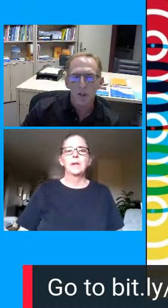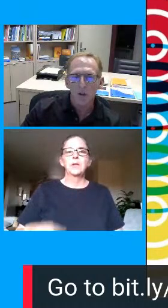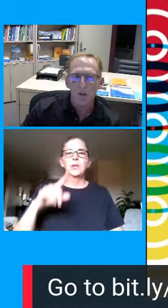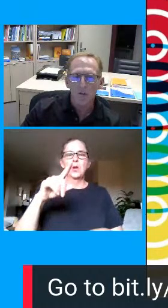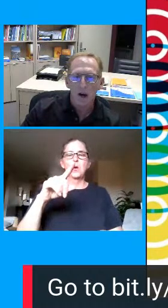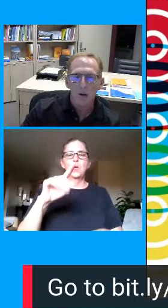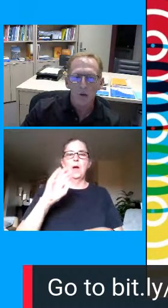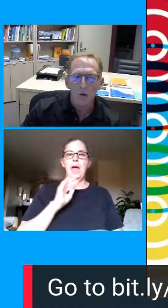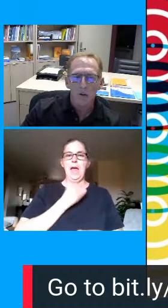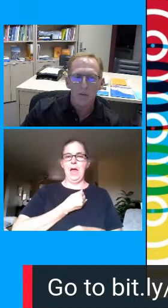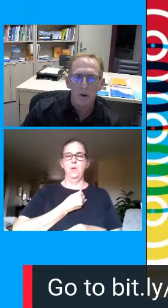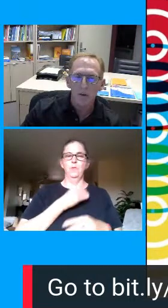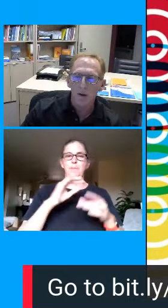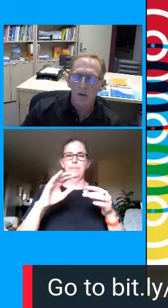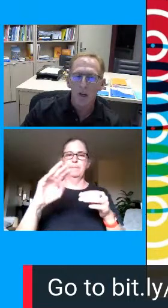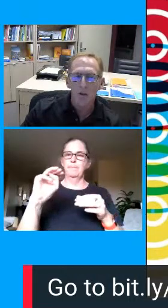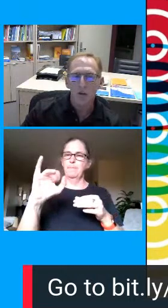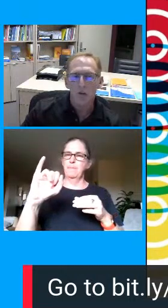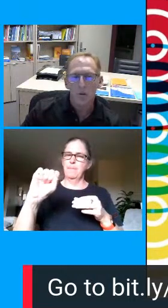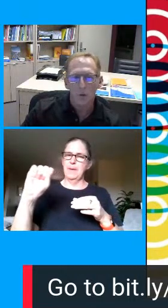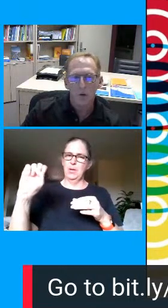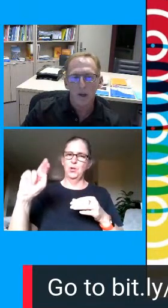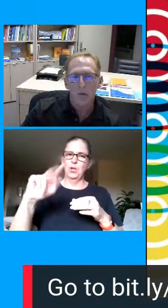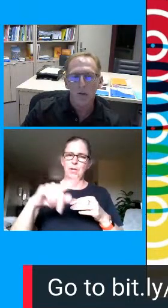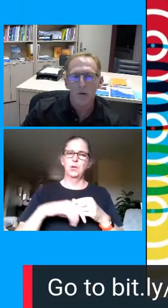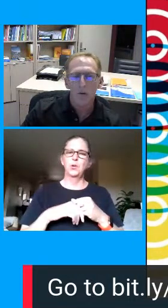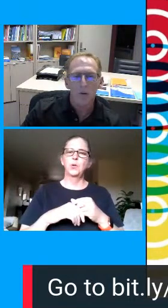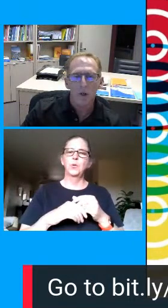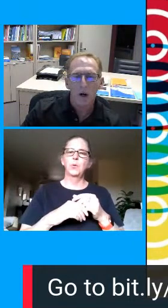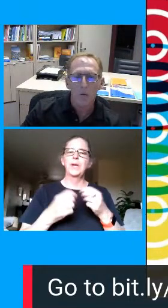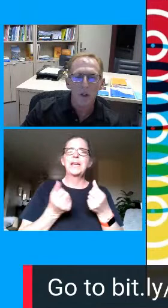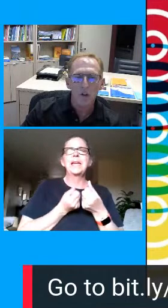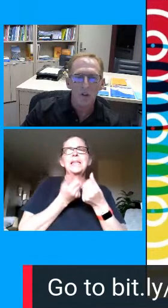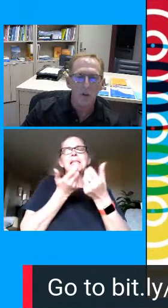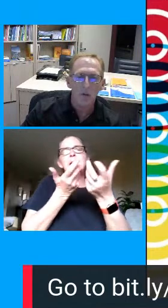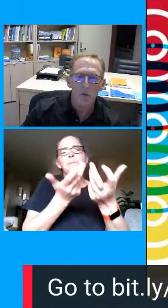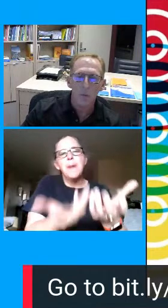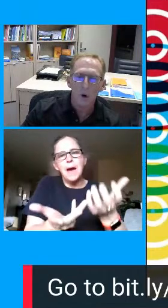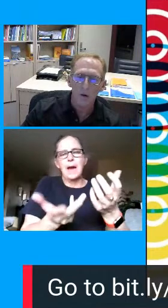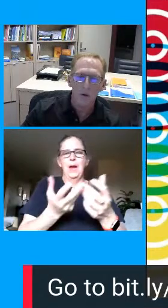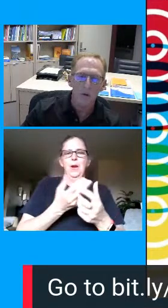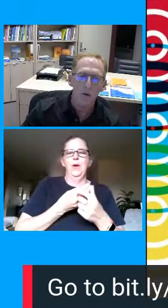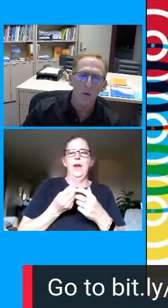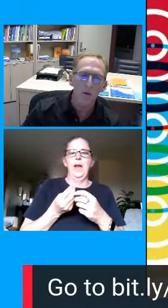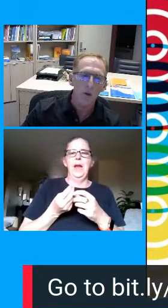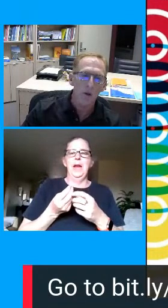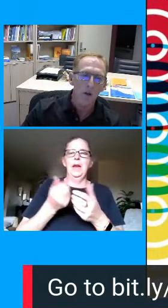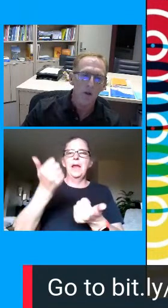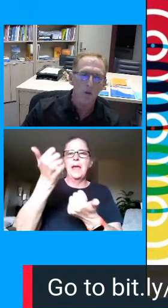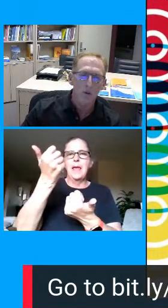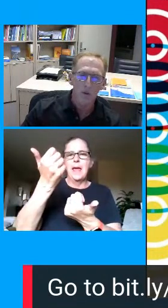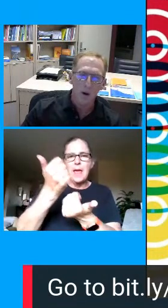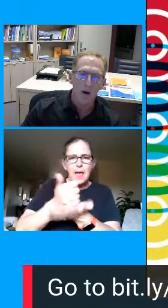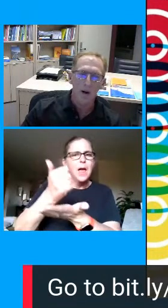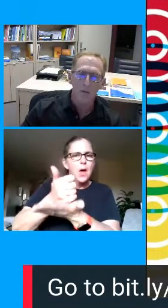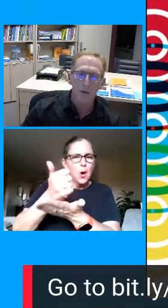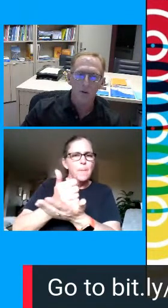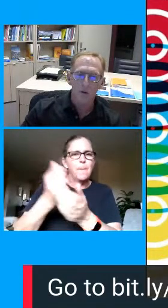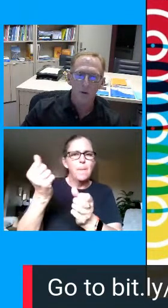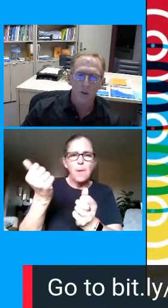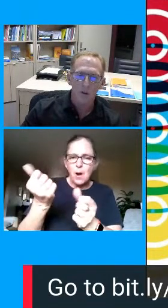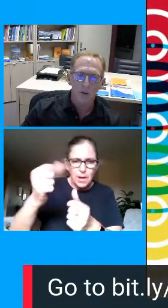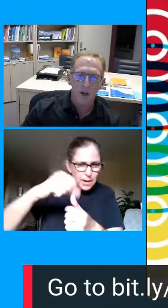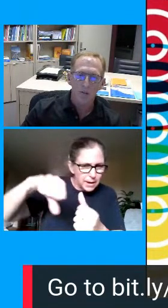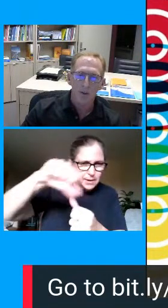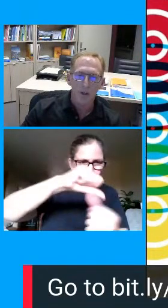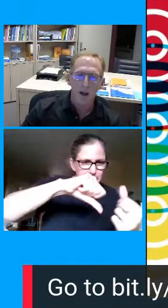mission vision and values are the very foundation of the work that we do our mission is to partner with you to inspire every